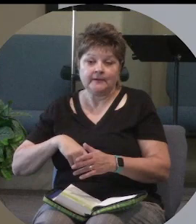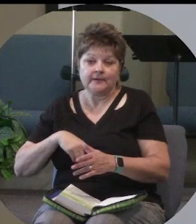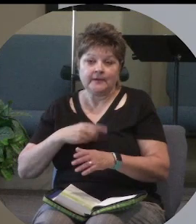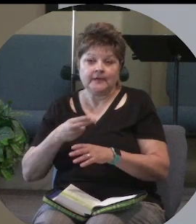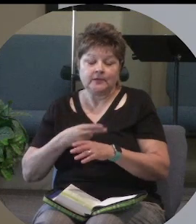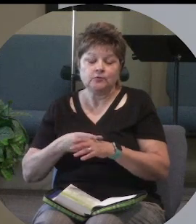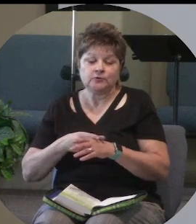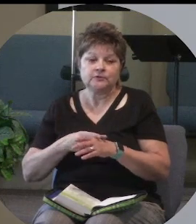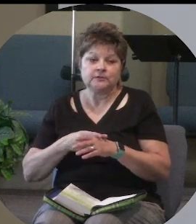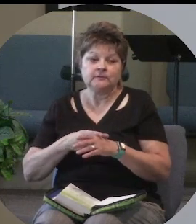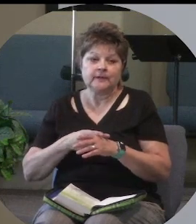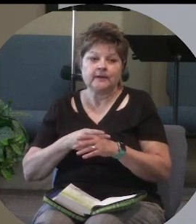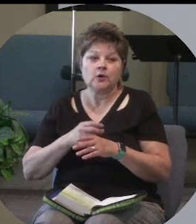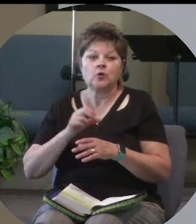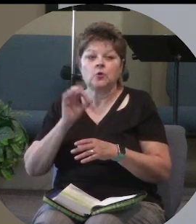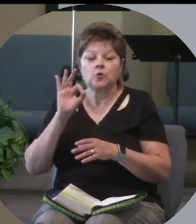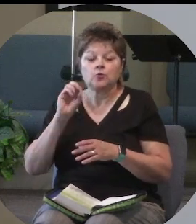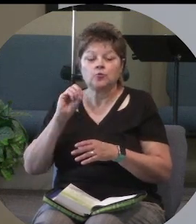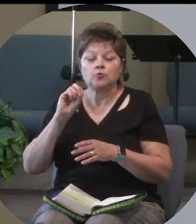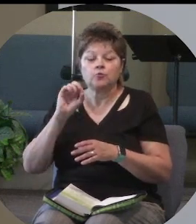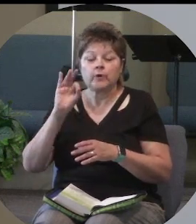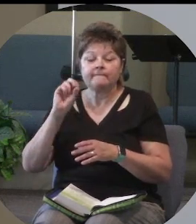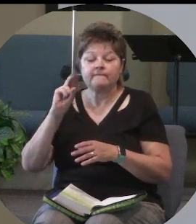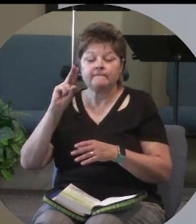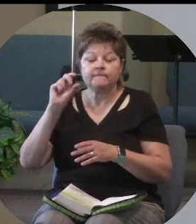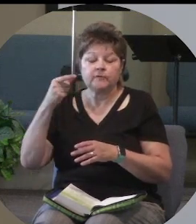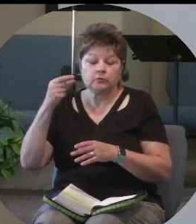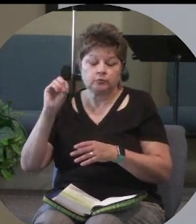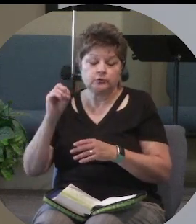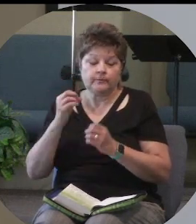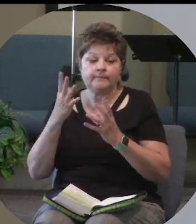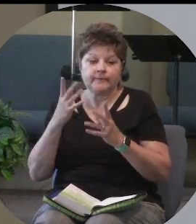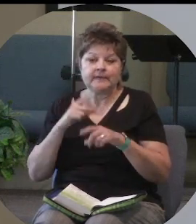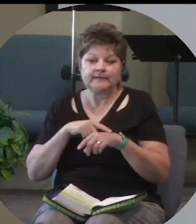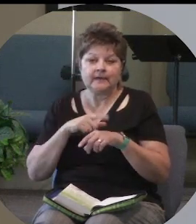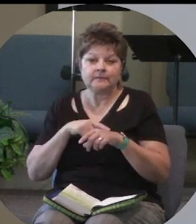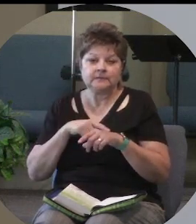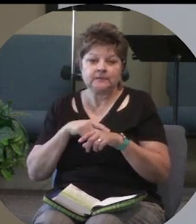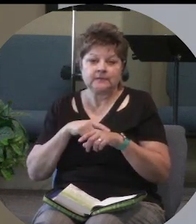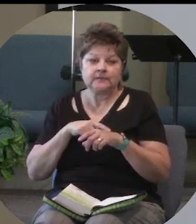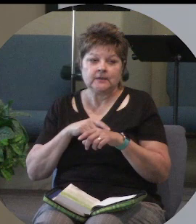And some people just need that place where they can go and feel safe